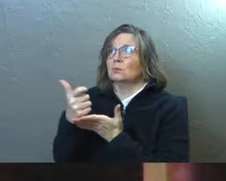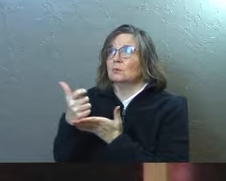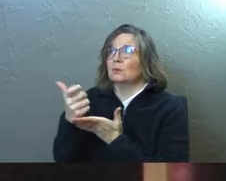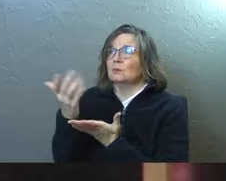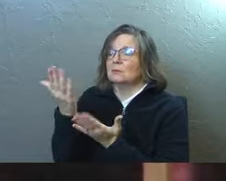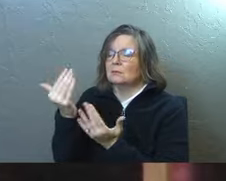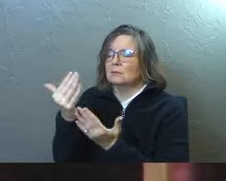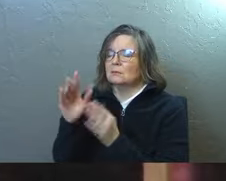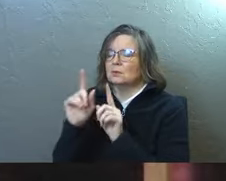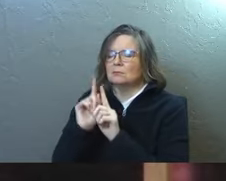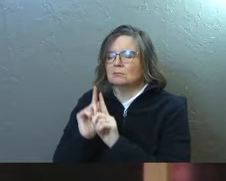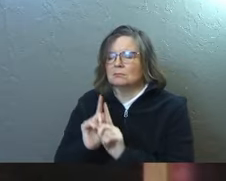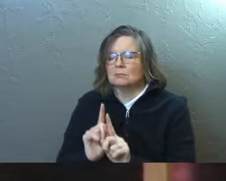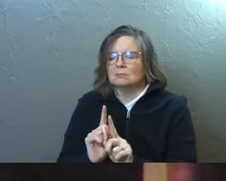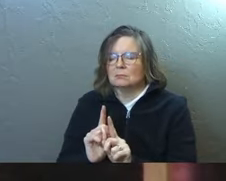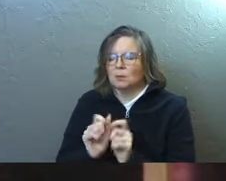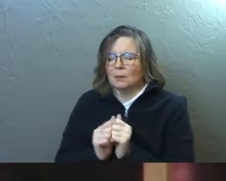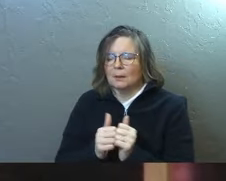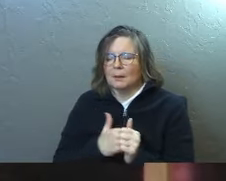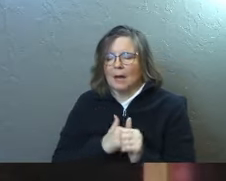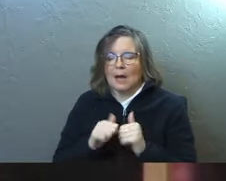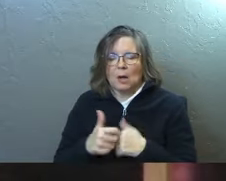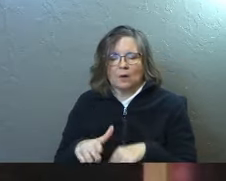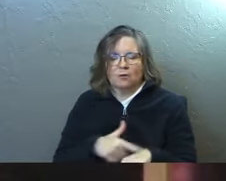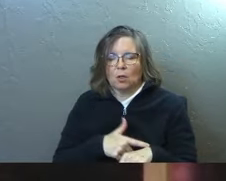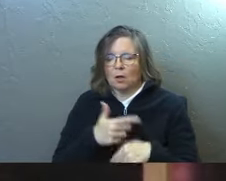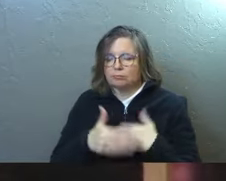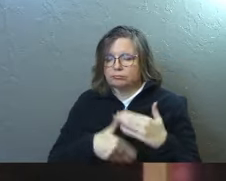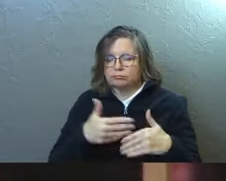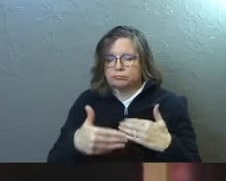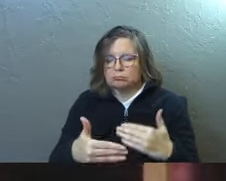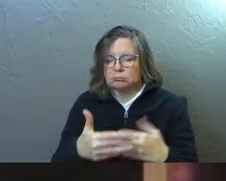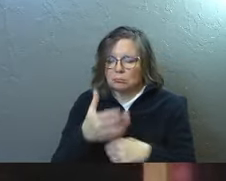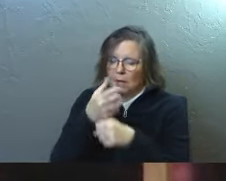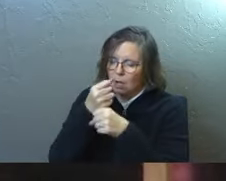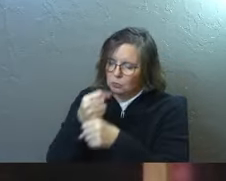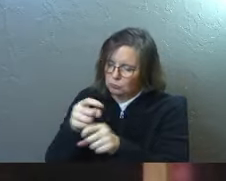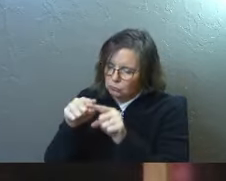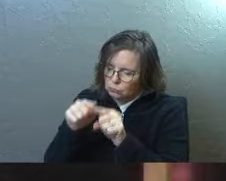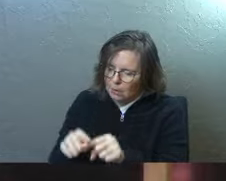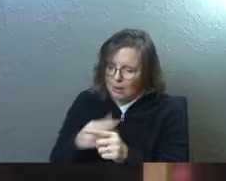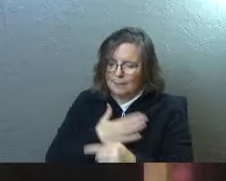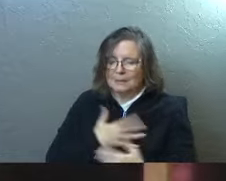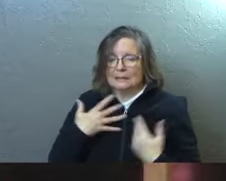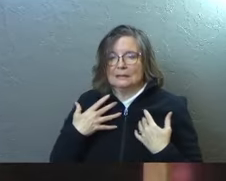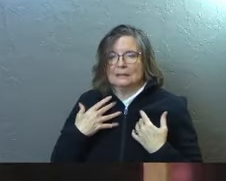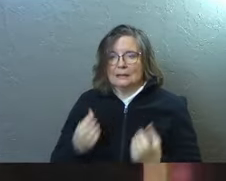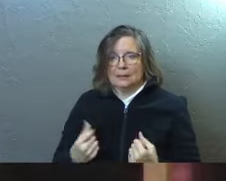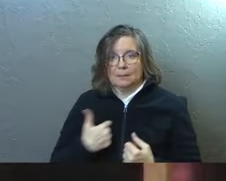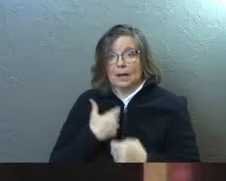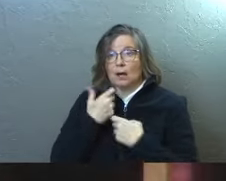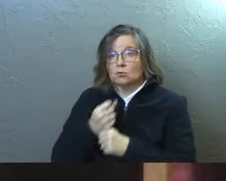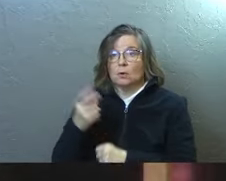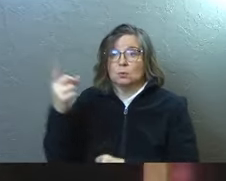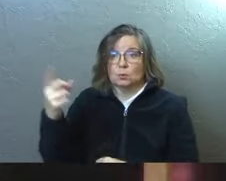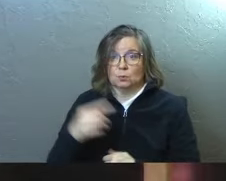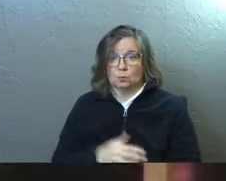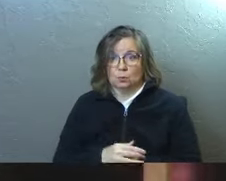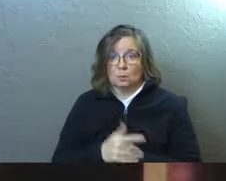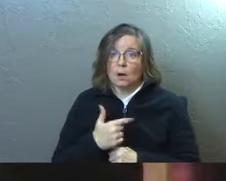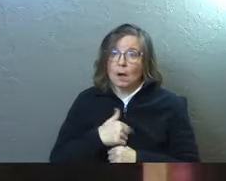I trust you to walk me through however long this is going to last. I trust you. Please heal me. I trust you.